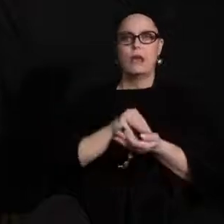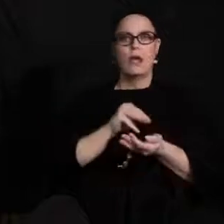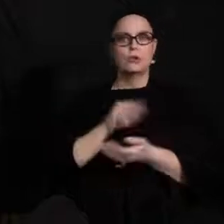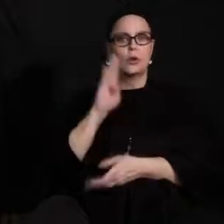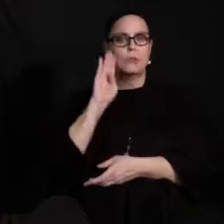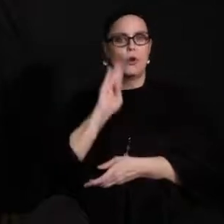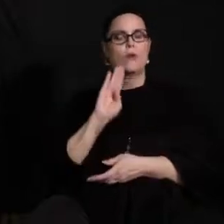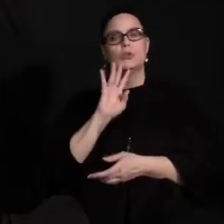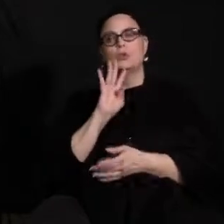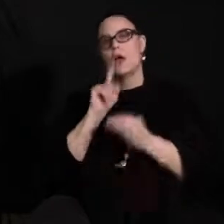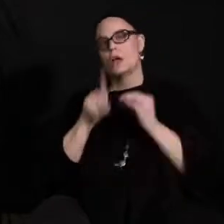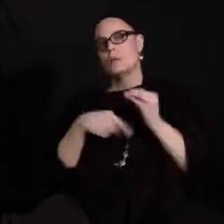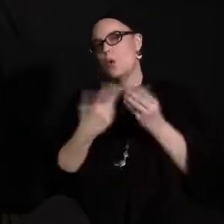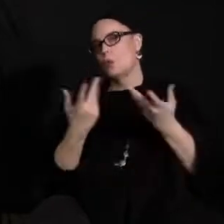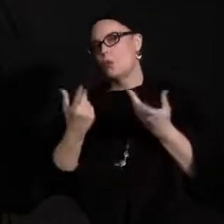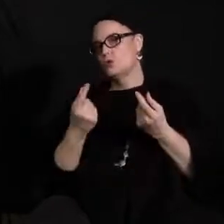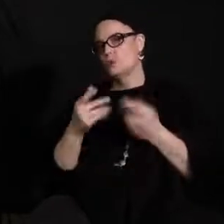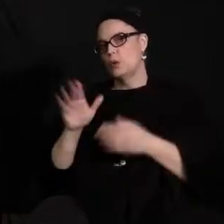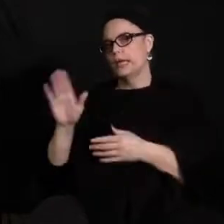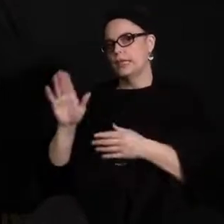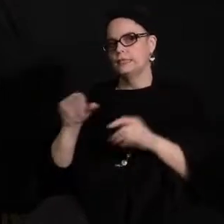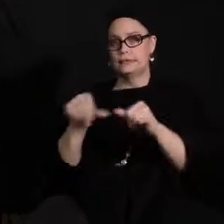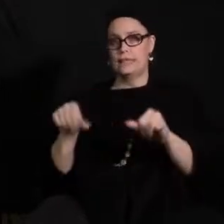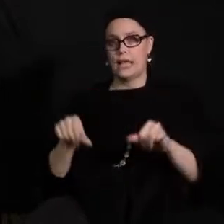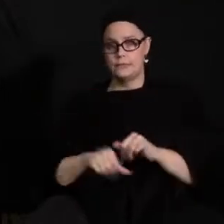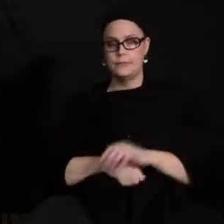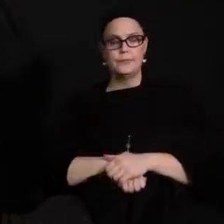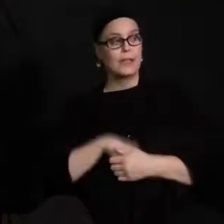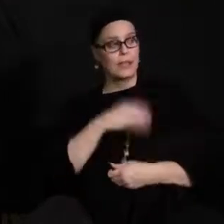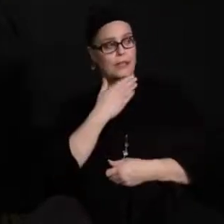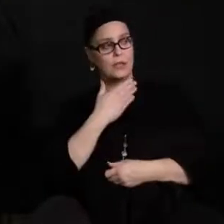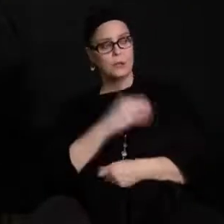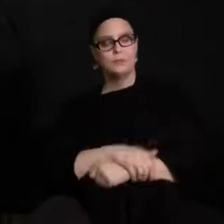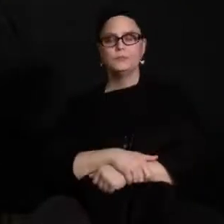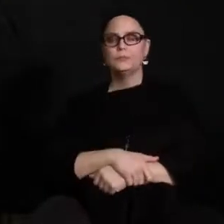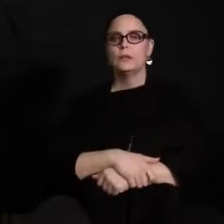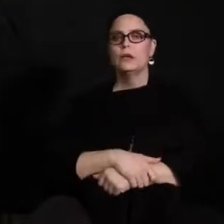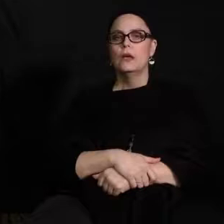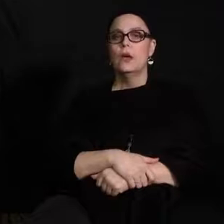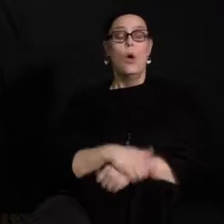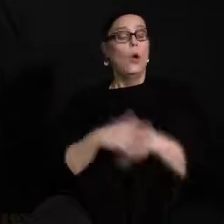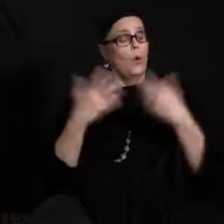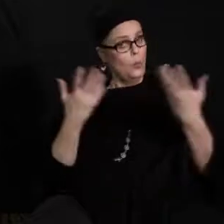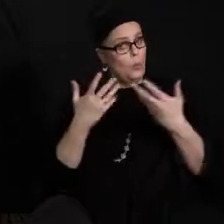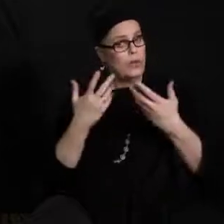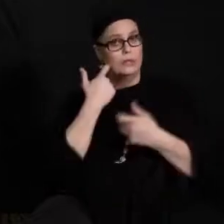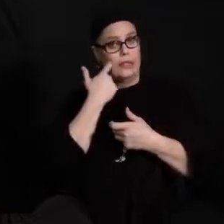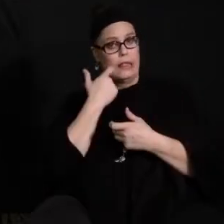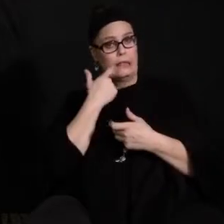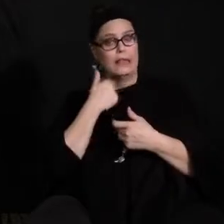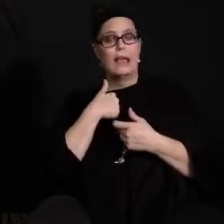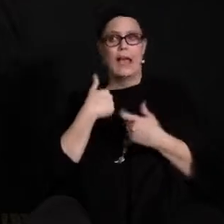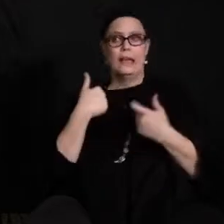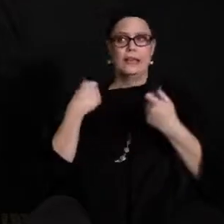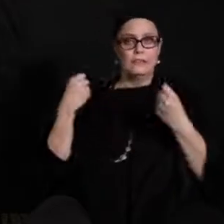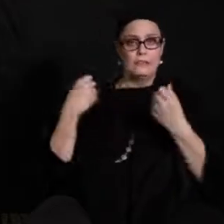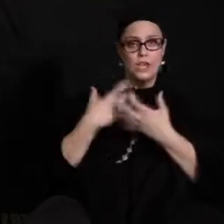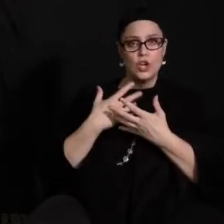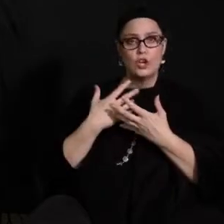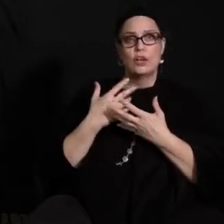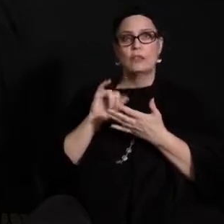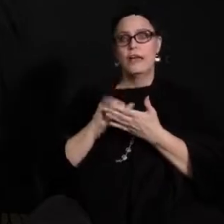what they're doing over there at his site. Thank you. What lately, I fear that some of our